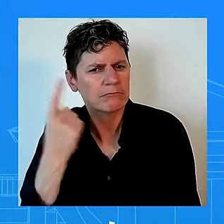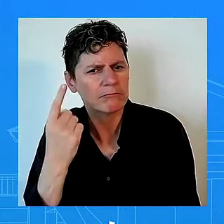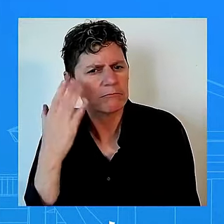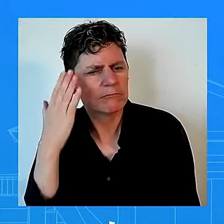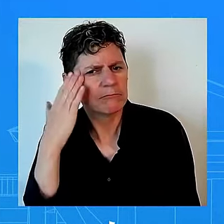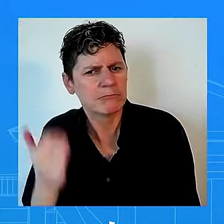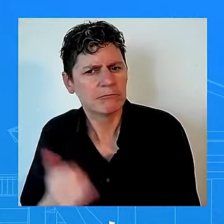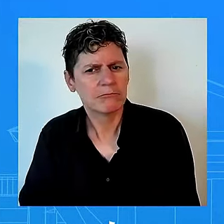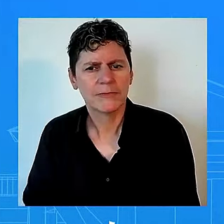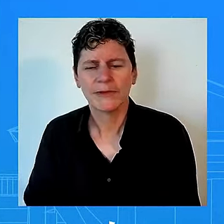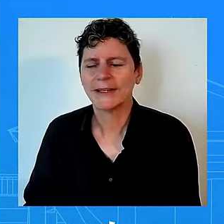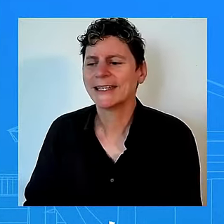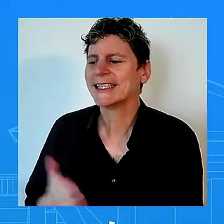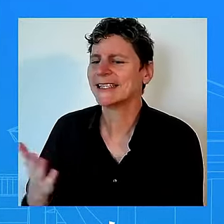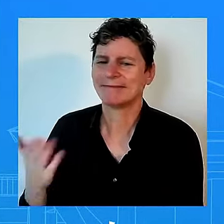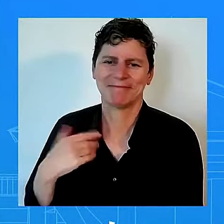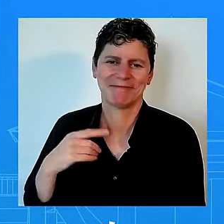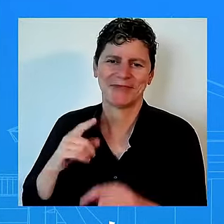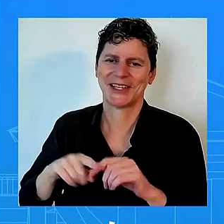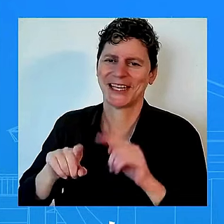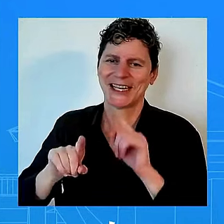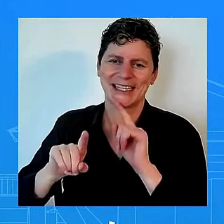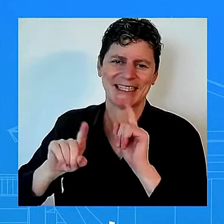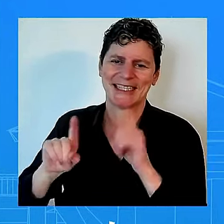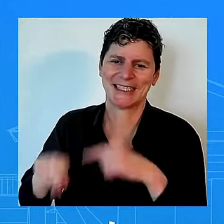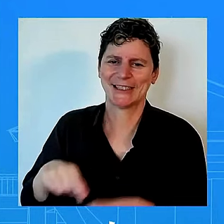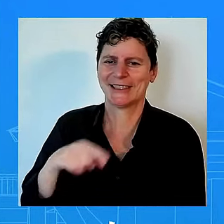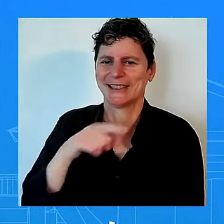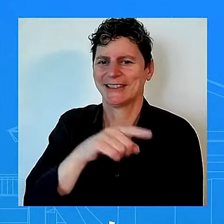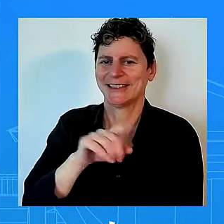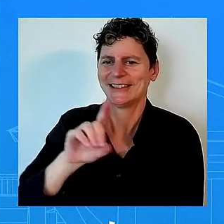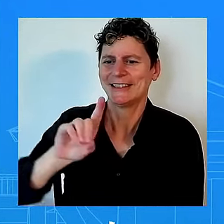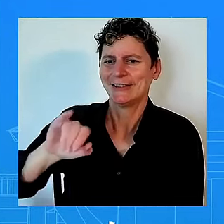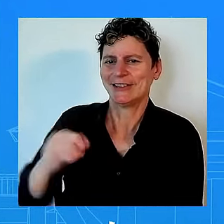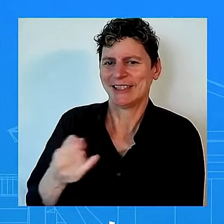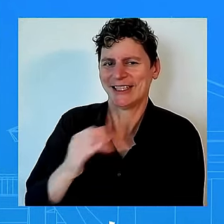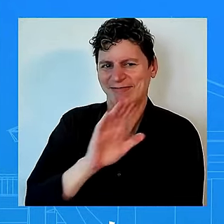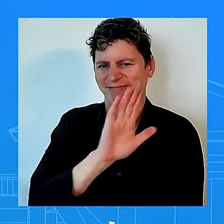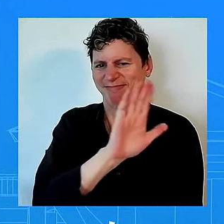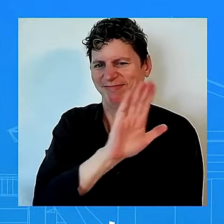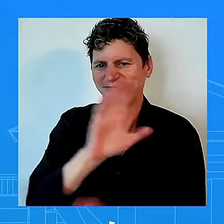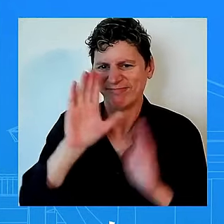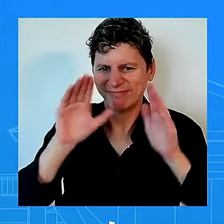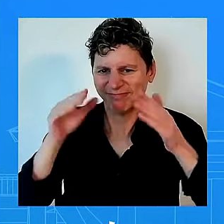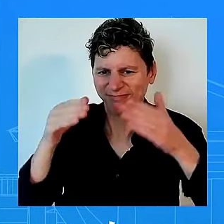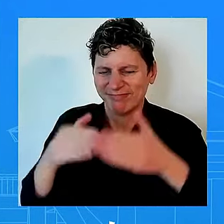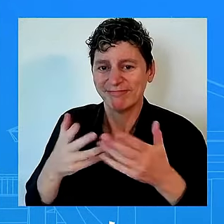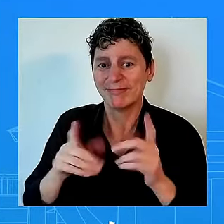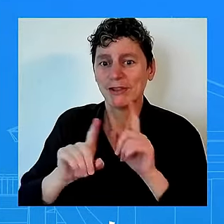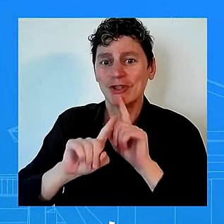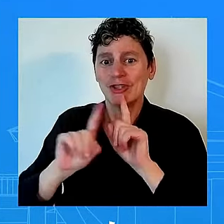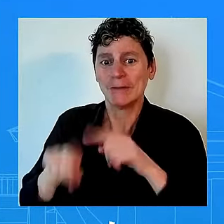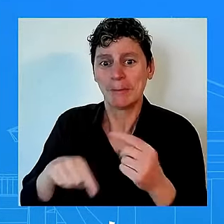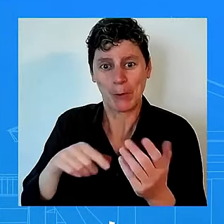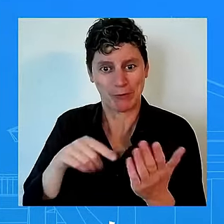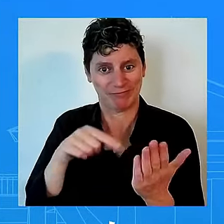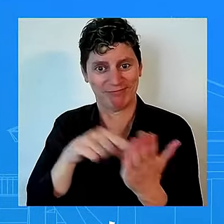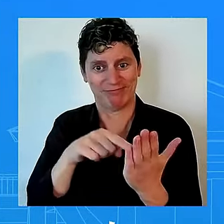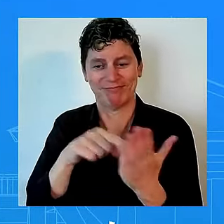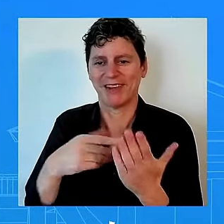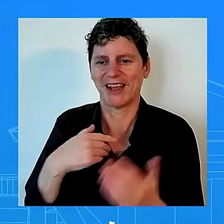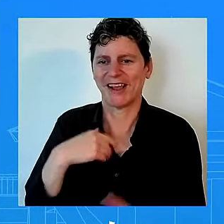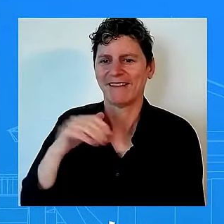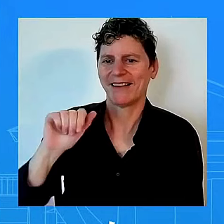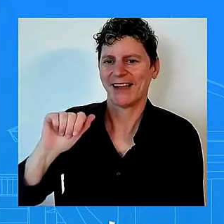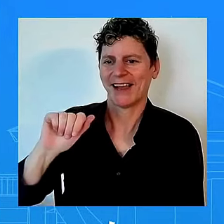you to them as well uh to get a better sense of how they're operating that particular uh that particular policy uh but i would